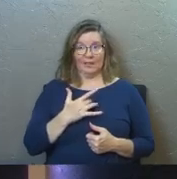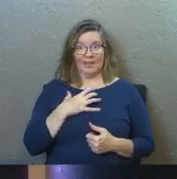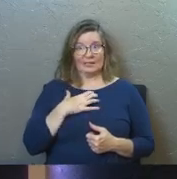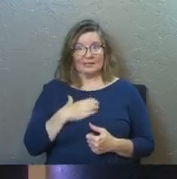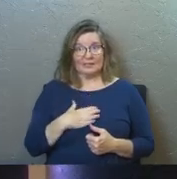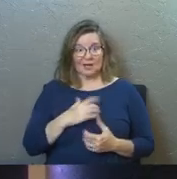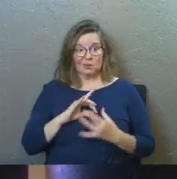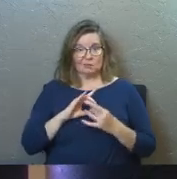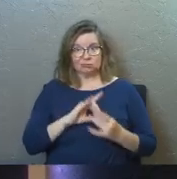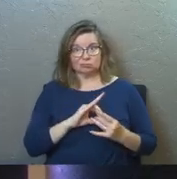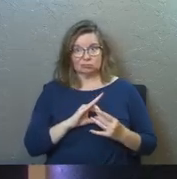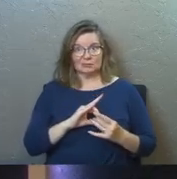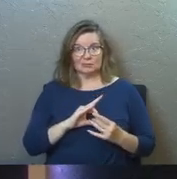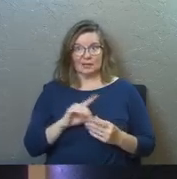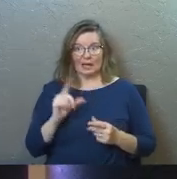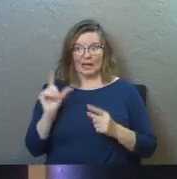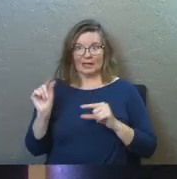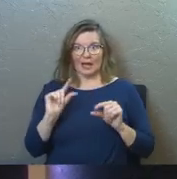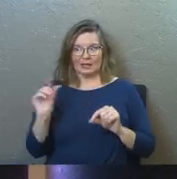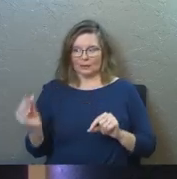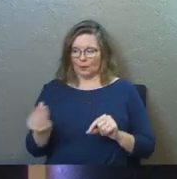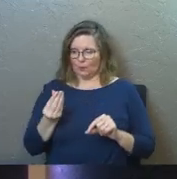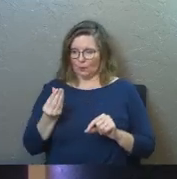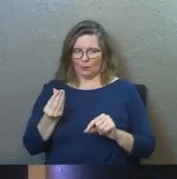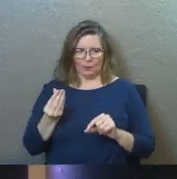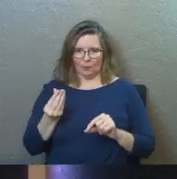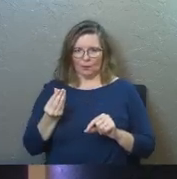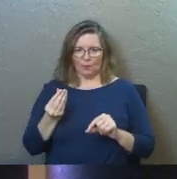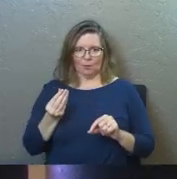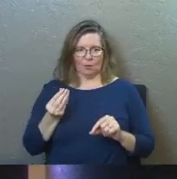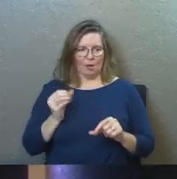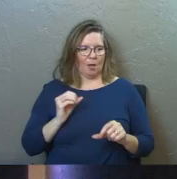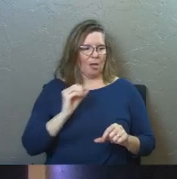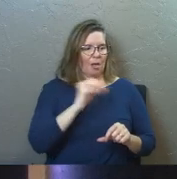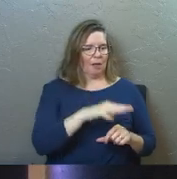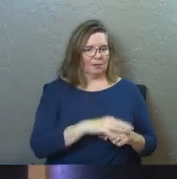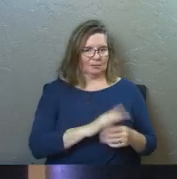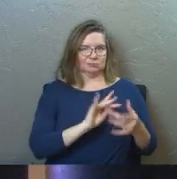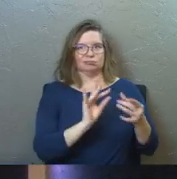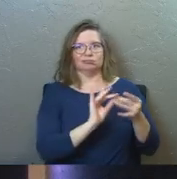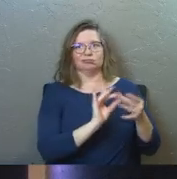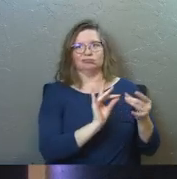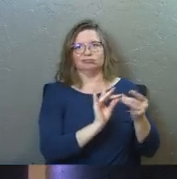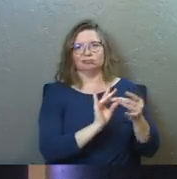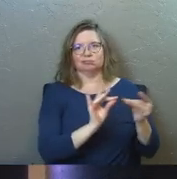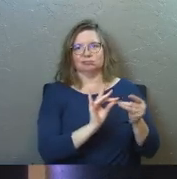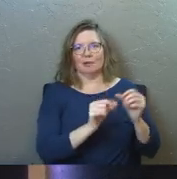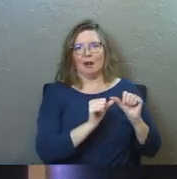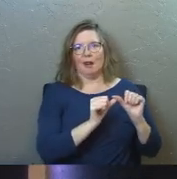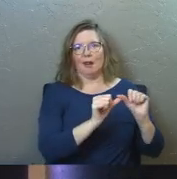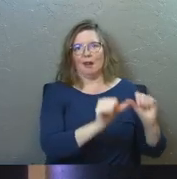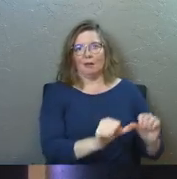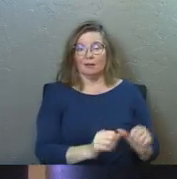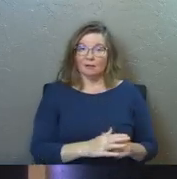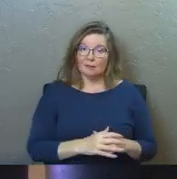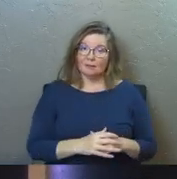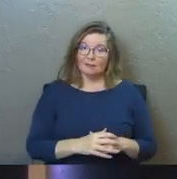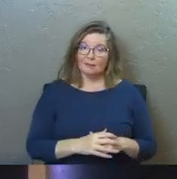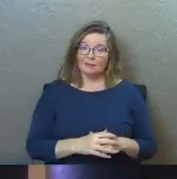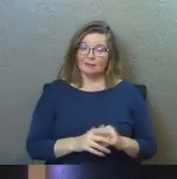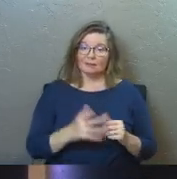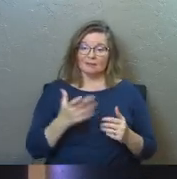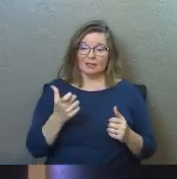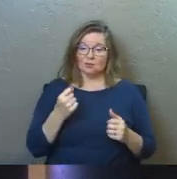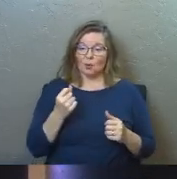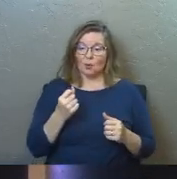that desire, gossip becomes a really great shortcut to connection. It becomes stuff that we can talk about